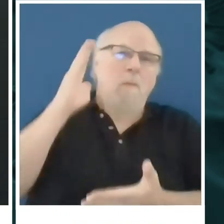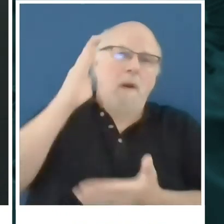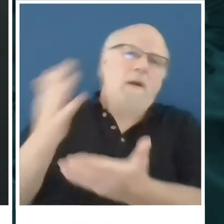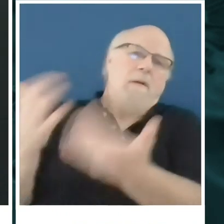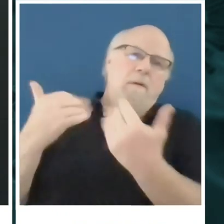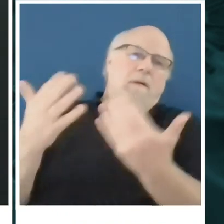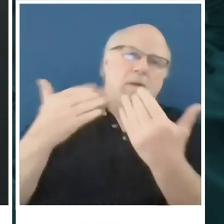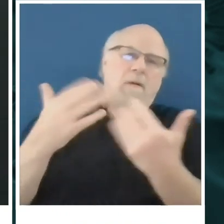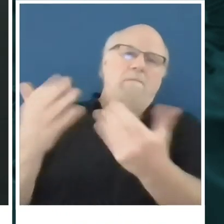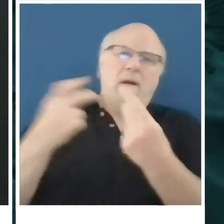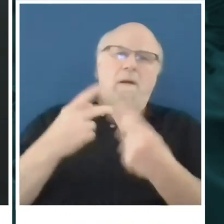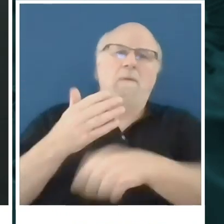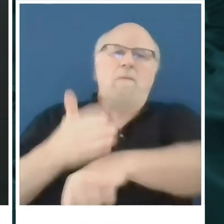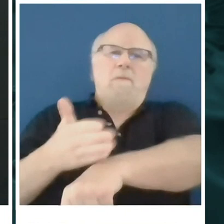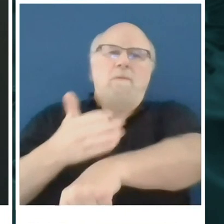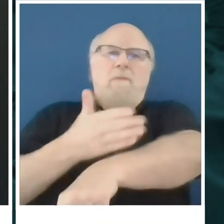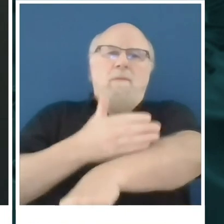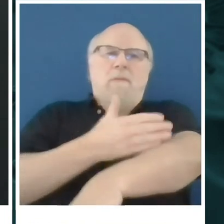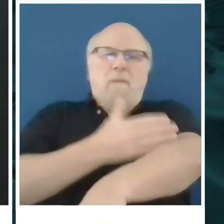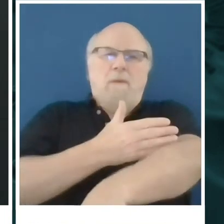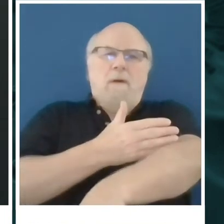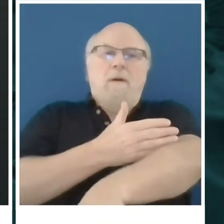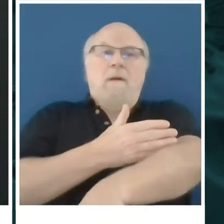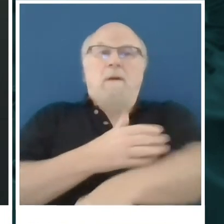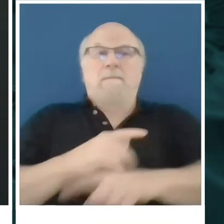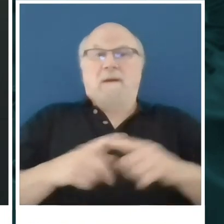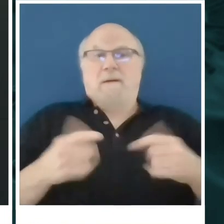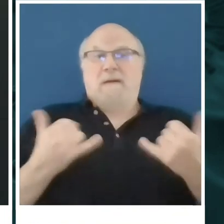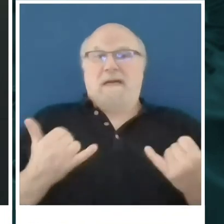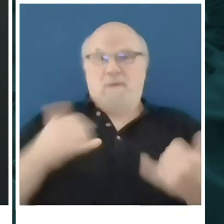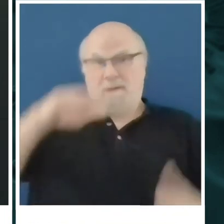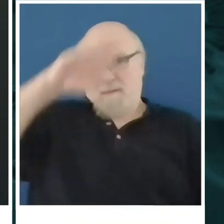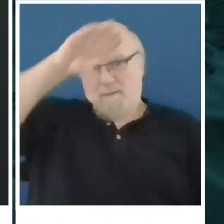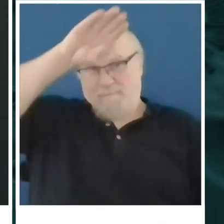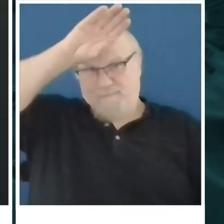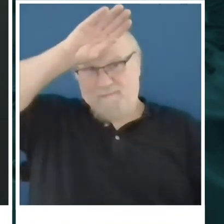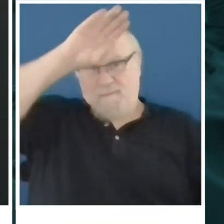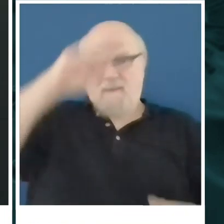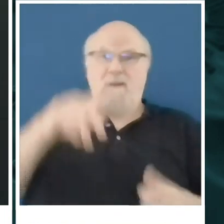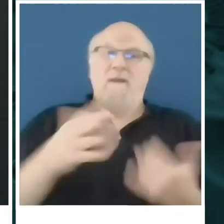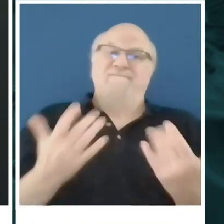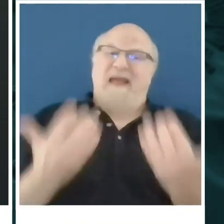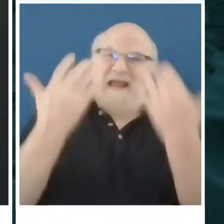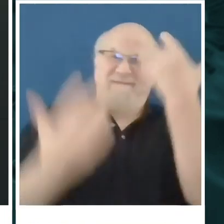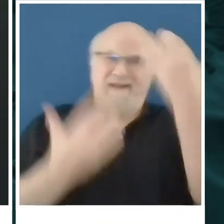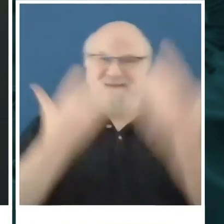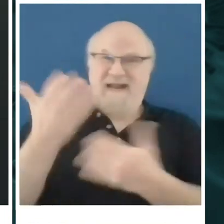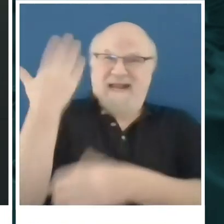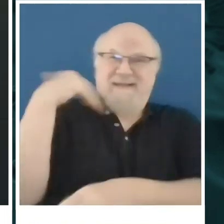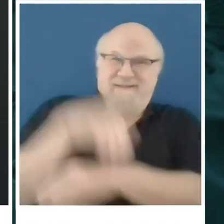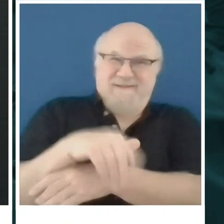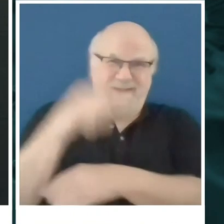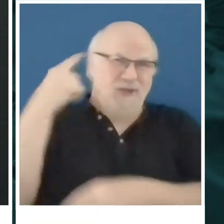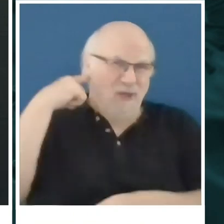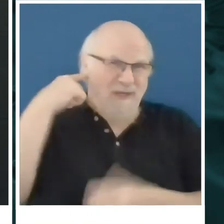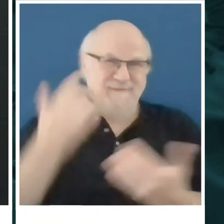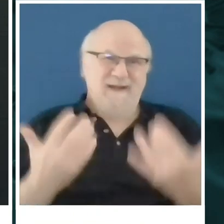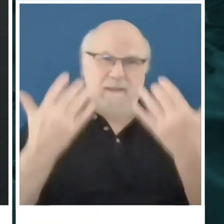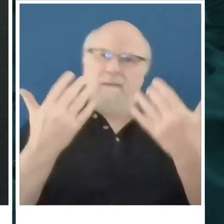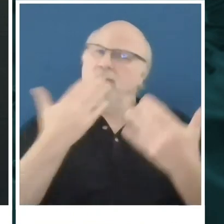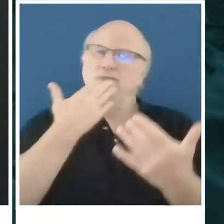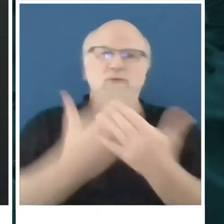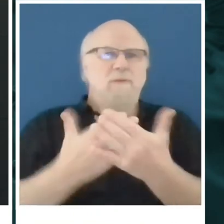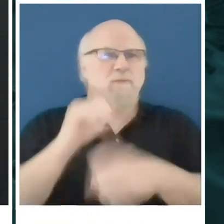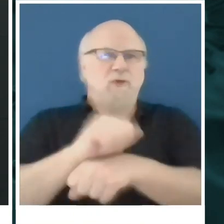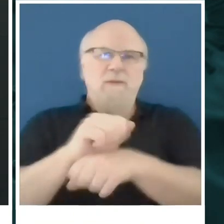As far as the fire goes last night, I want to say this to start with. JSO and JFRD did an outstanding job last night. The men and women